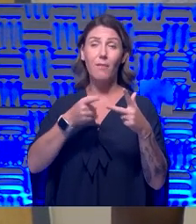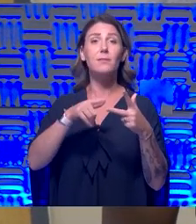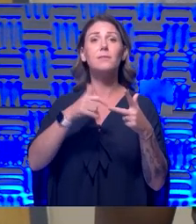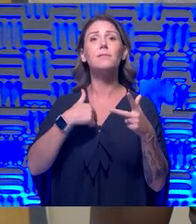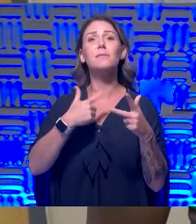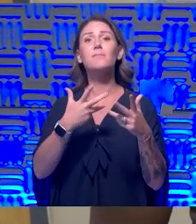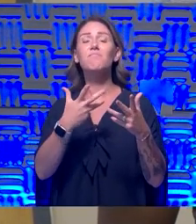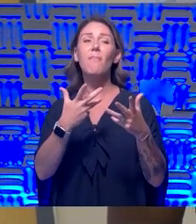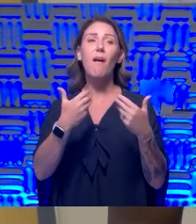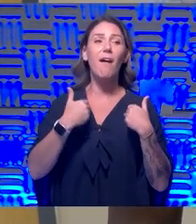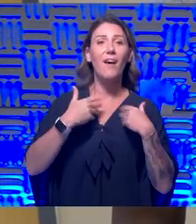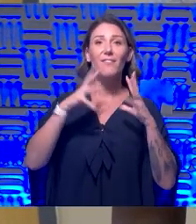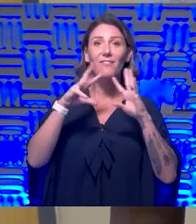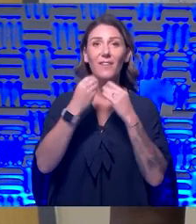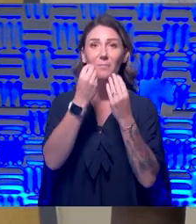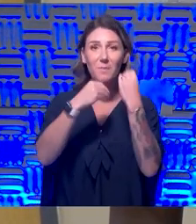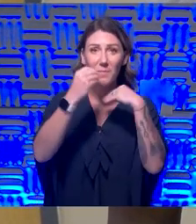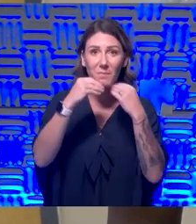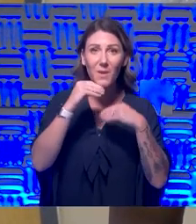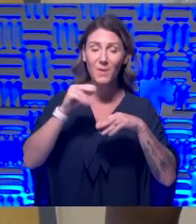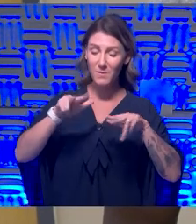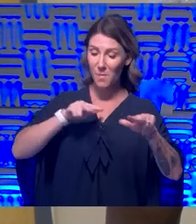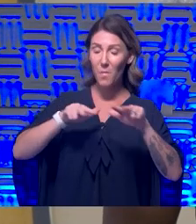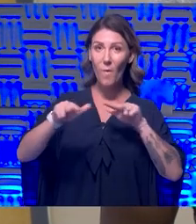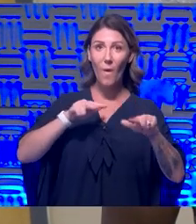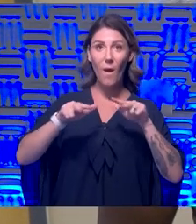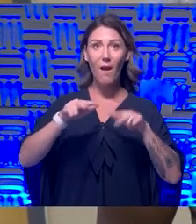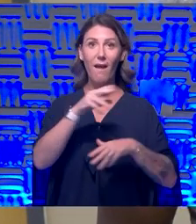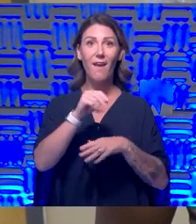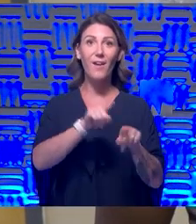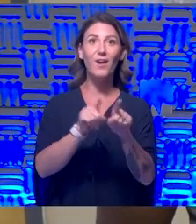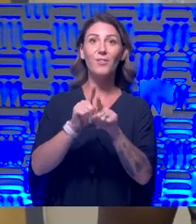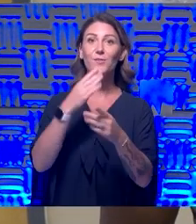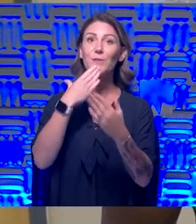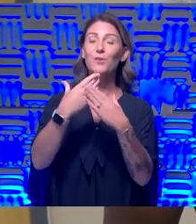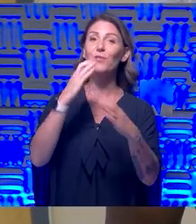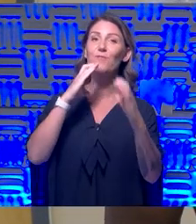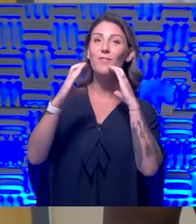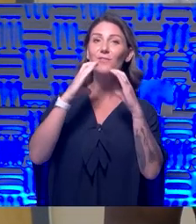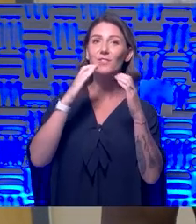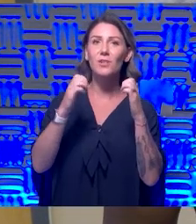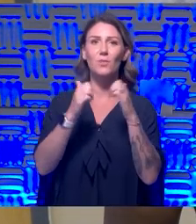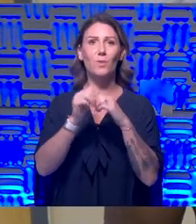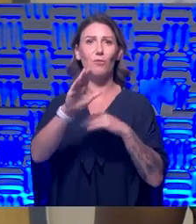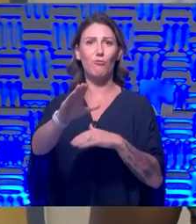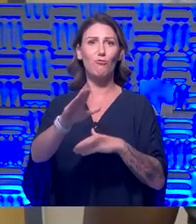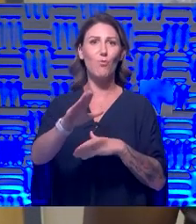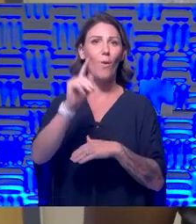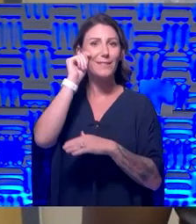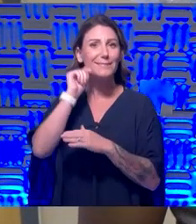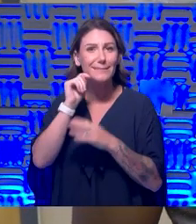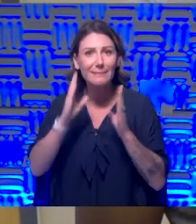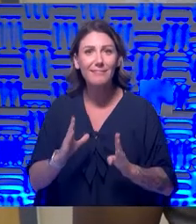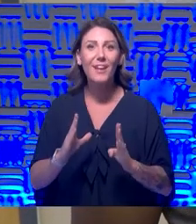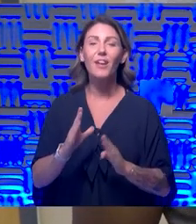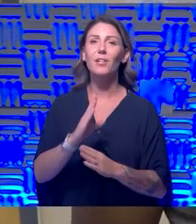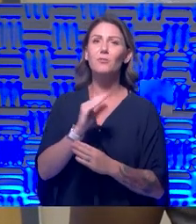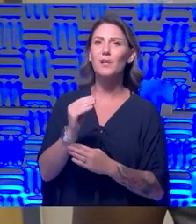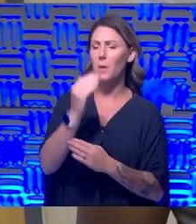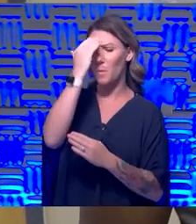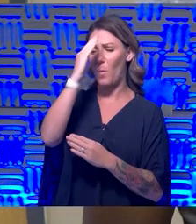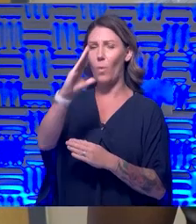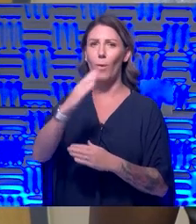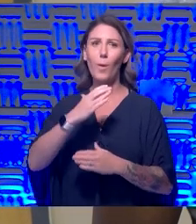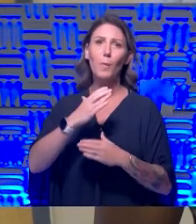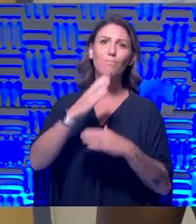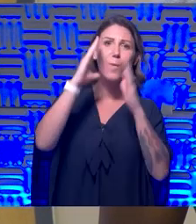family meals, taking walks, but having really good conversations with their teens to get to know them better, to know their dreams and hopes and wishes, but to maintain that connection so